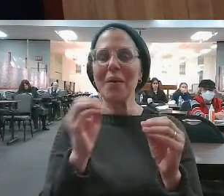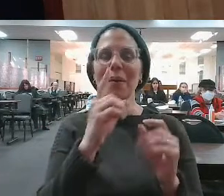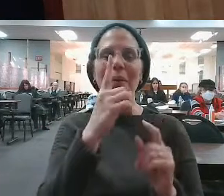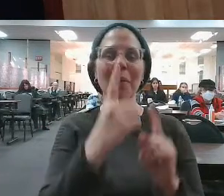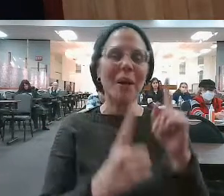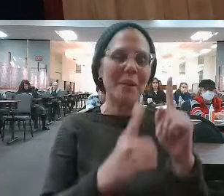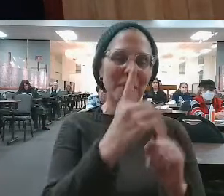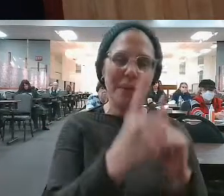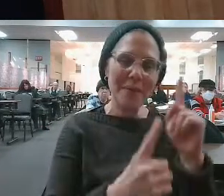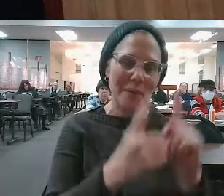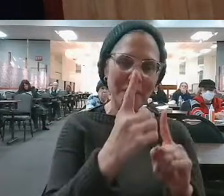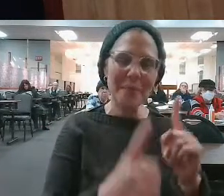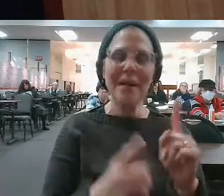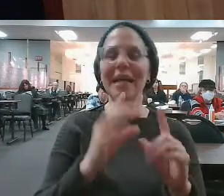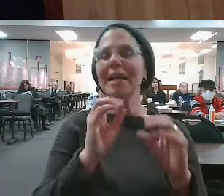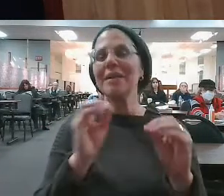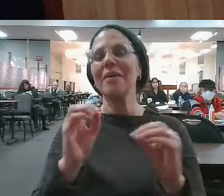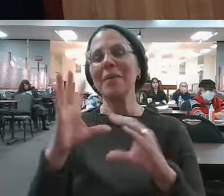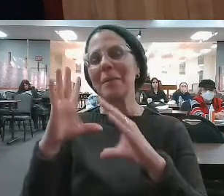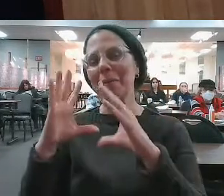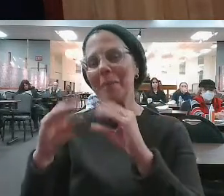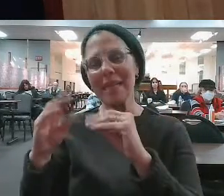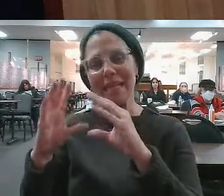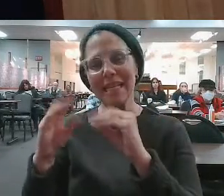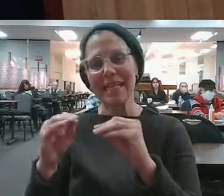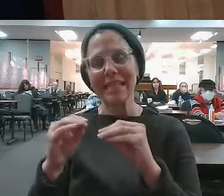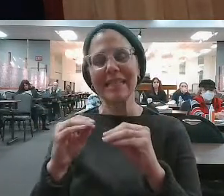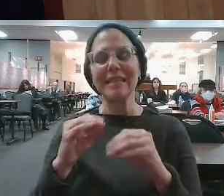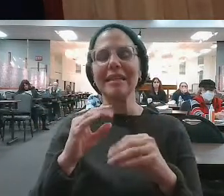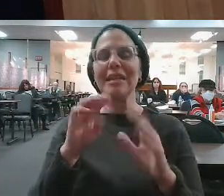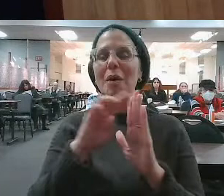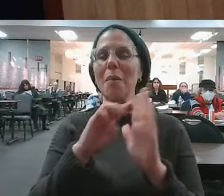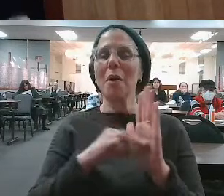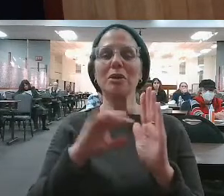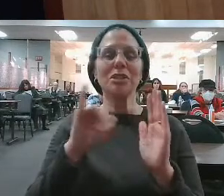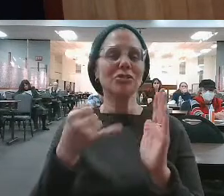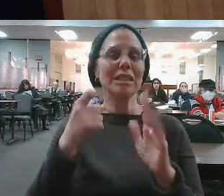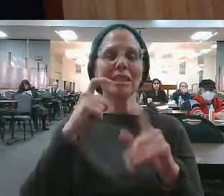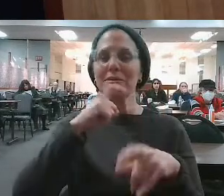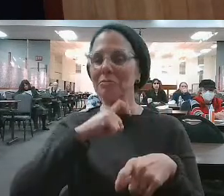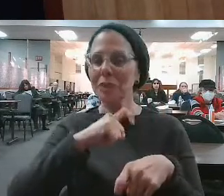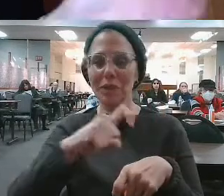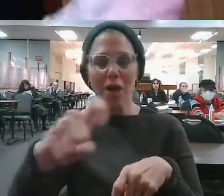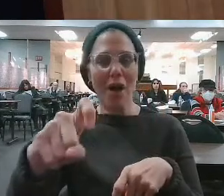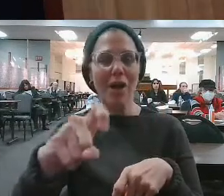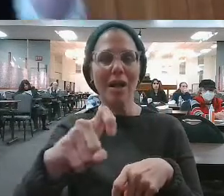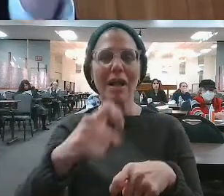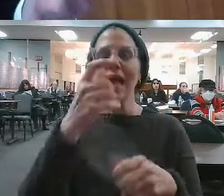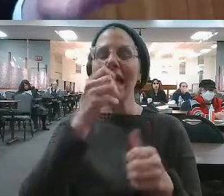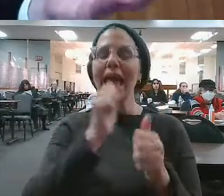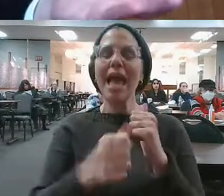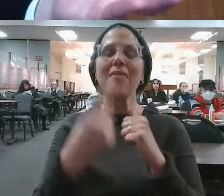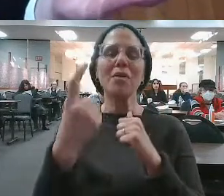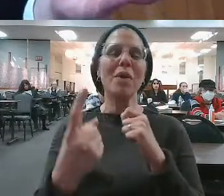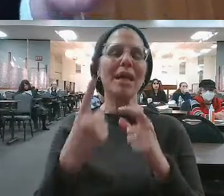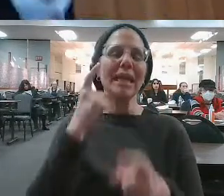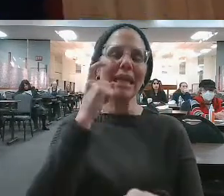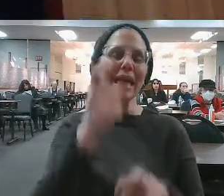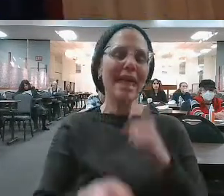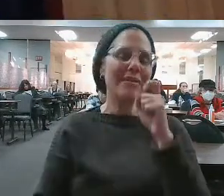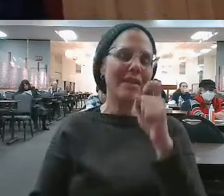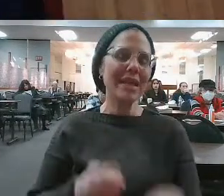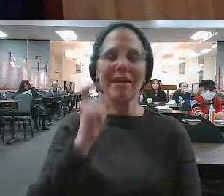were no parlor meetings, there was no group meetings, there was none of that. Moshe Rabbeinu put out the call, and remember again, what happened? Everybody came. Too much.